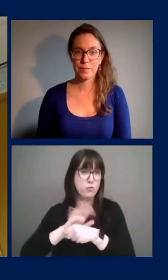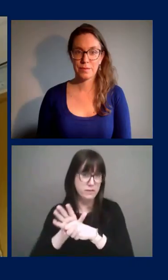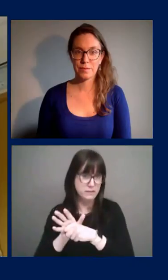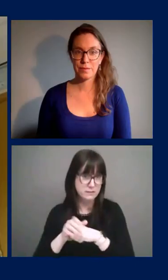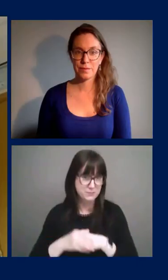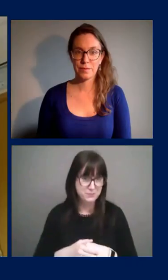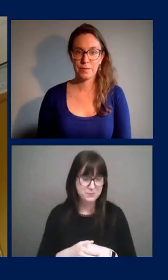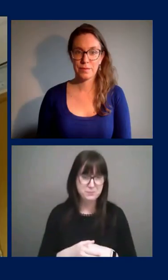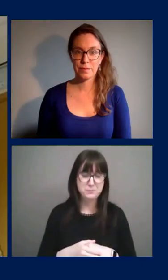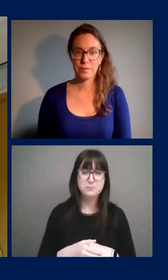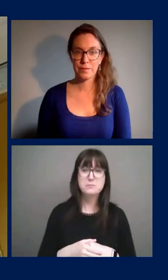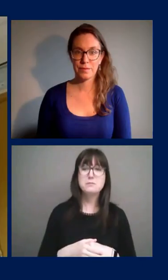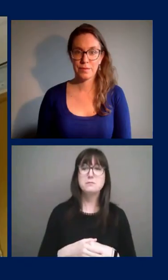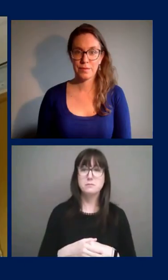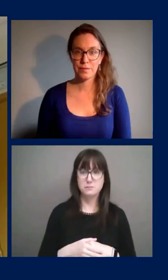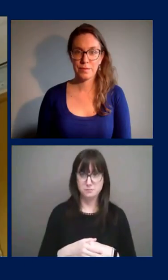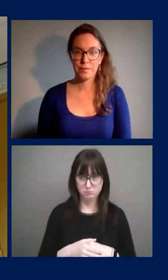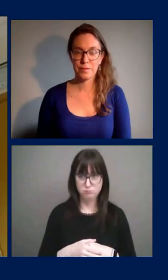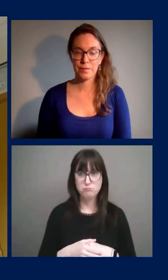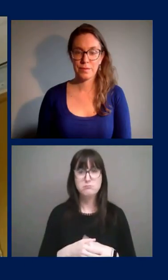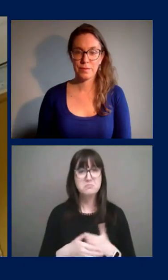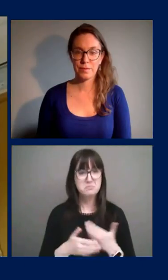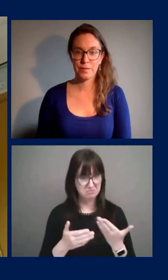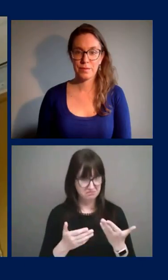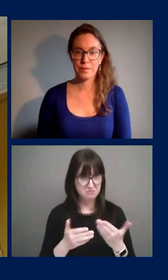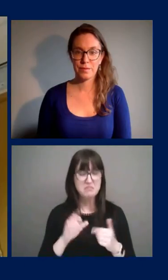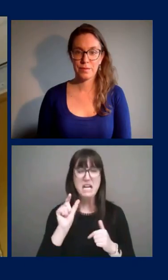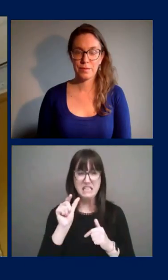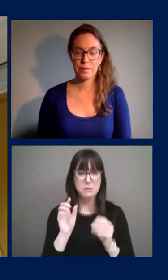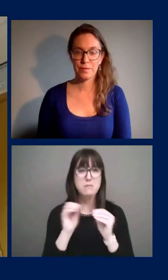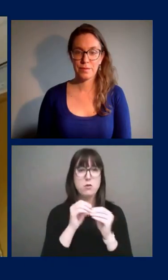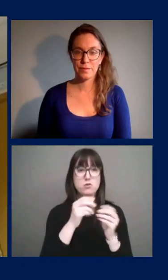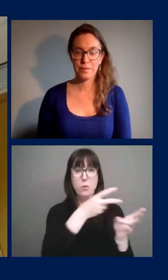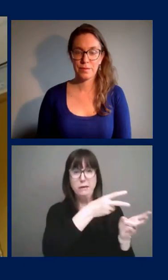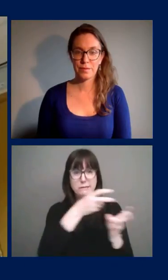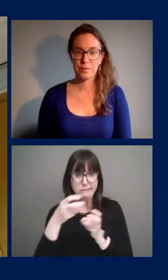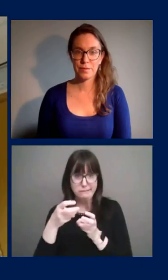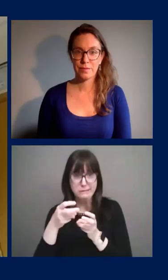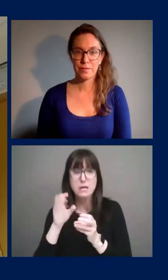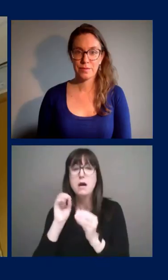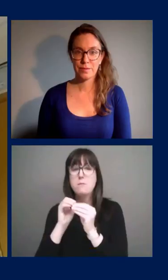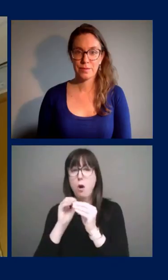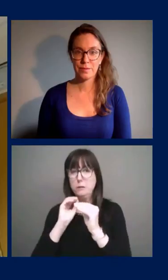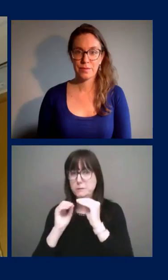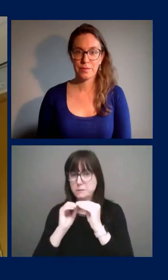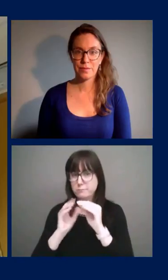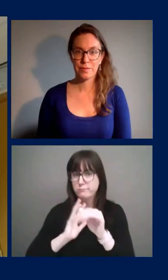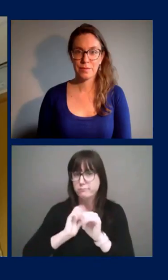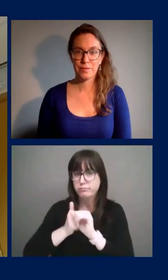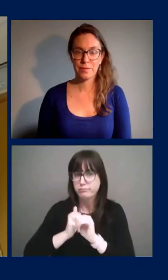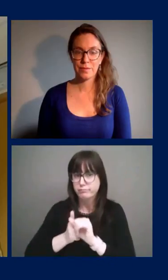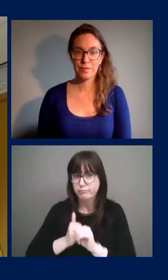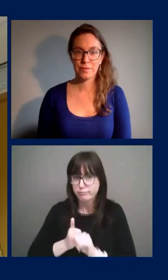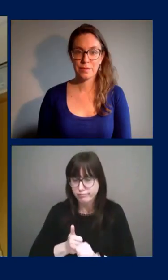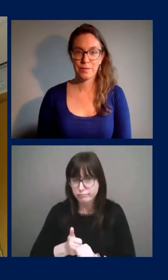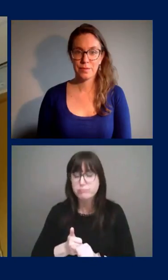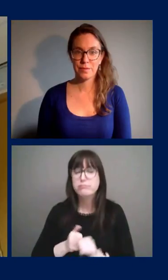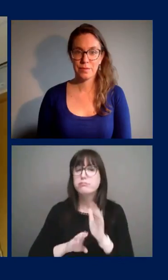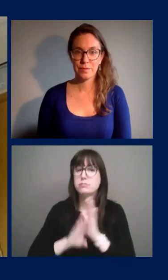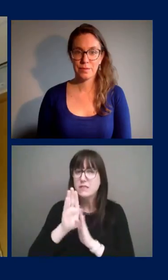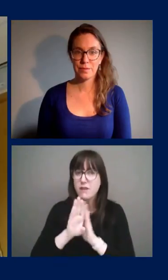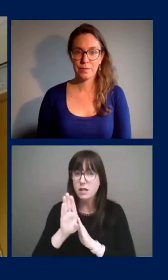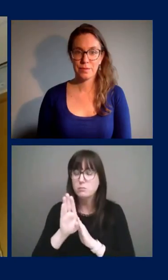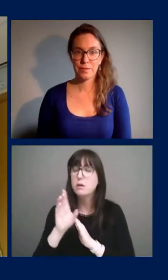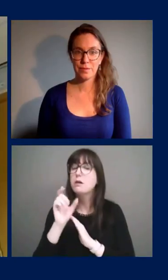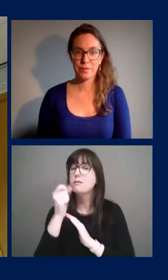And so it did require a bit more development that I believe was done, um, in conjunction with the city of